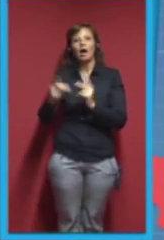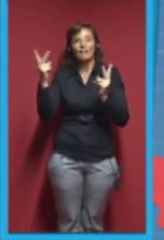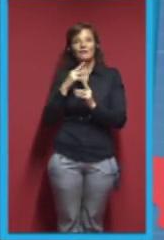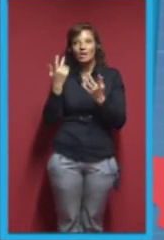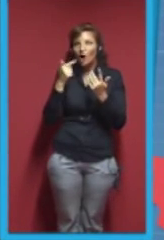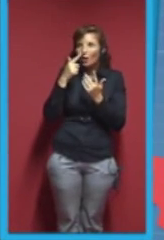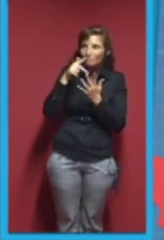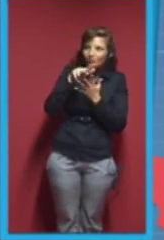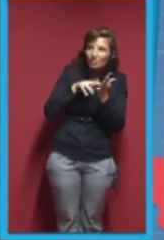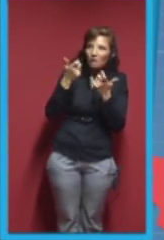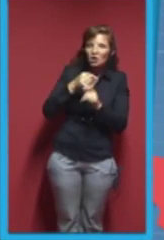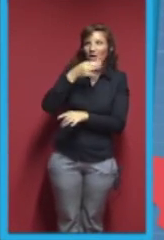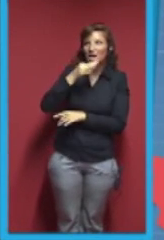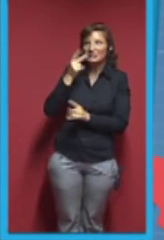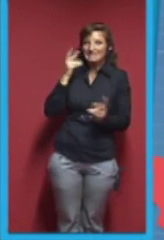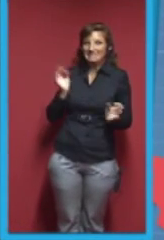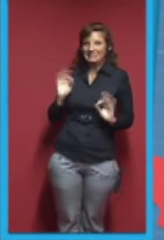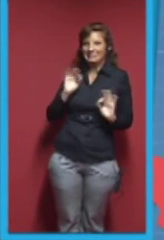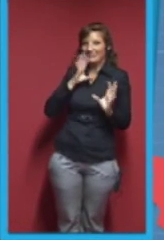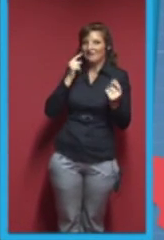Welcome. Ciao, Josef.